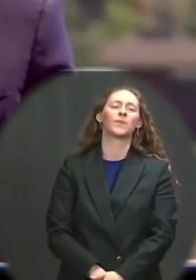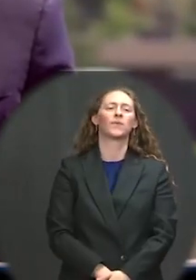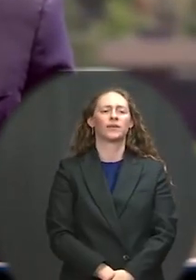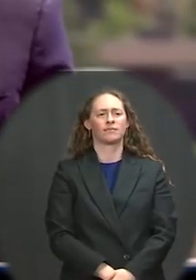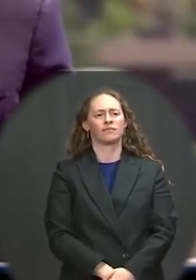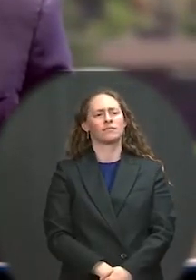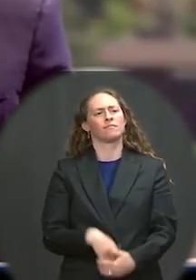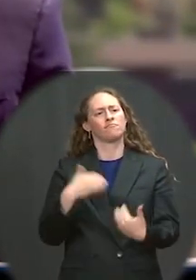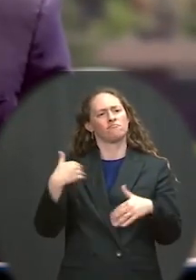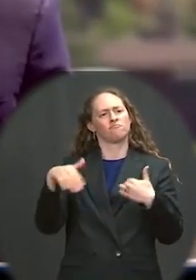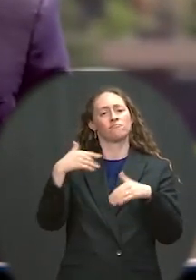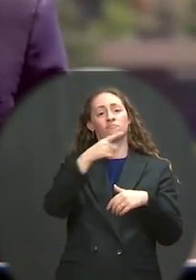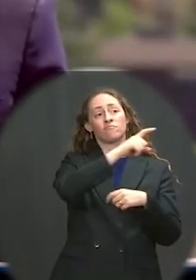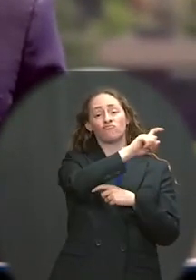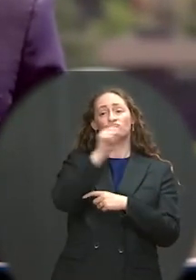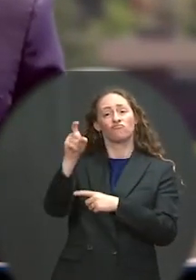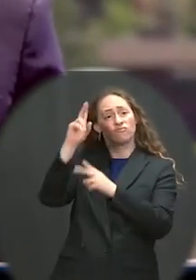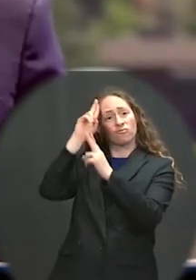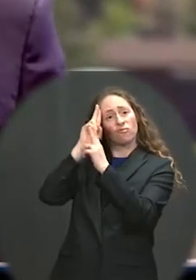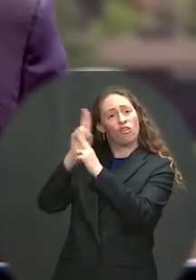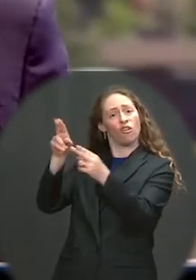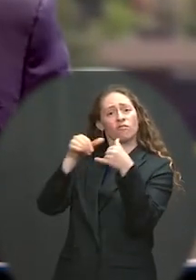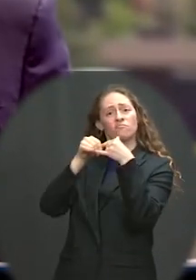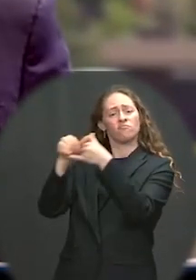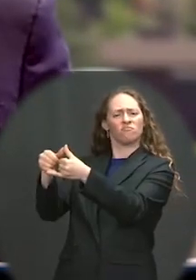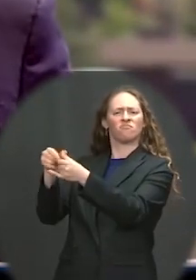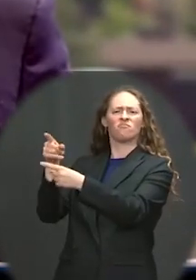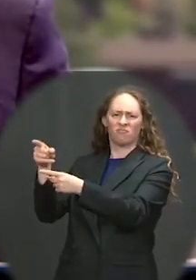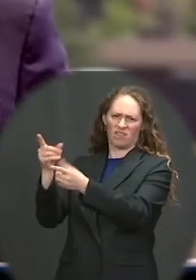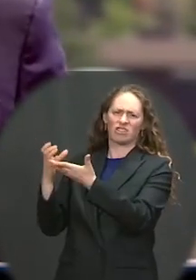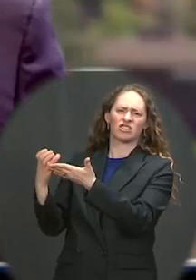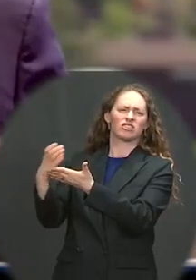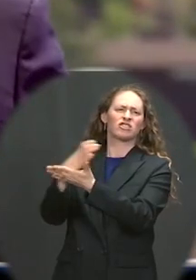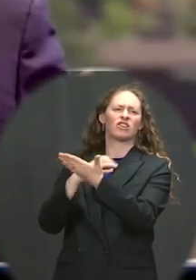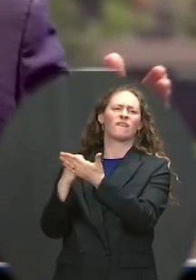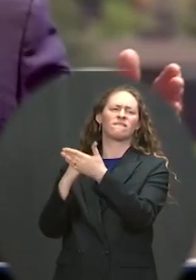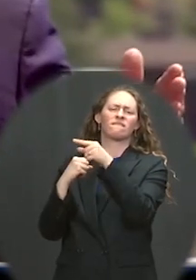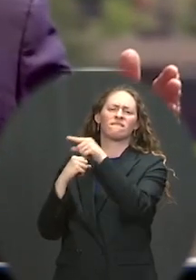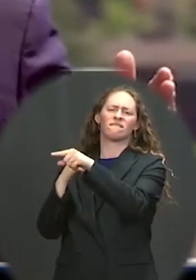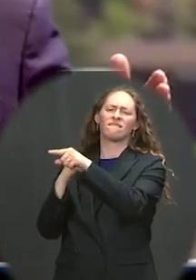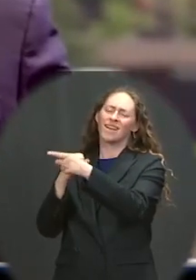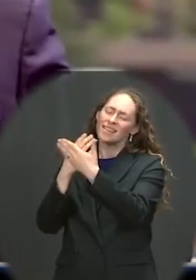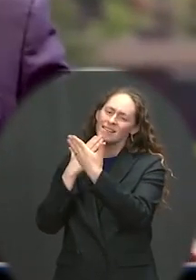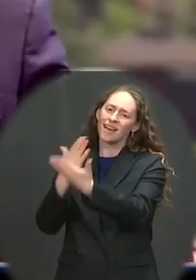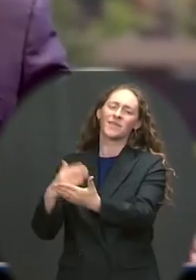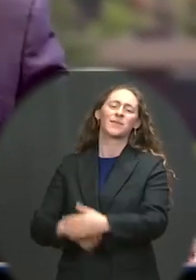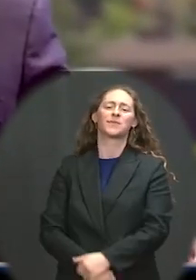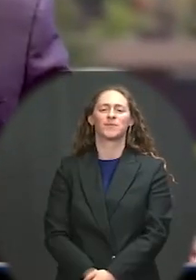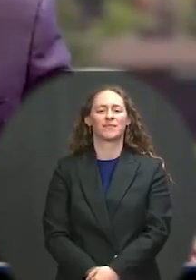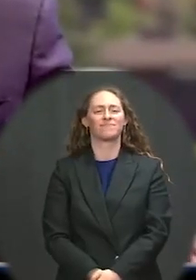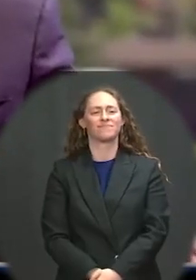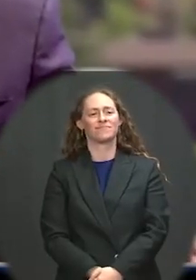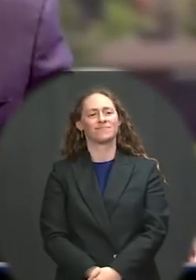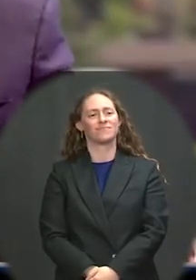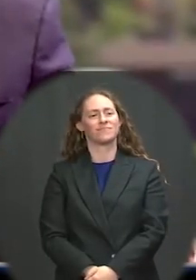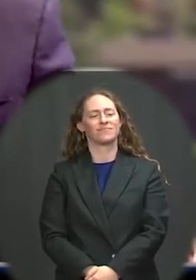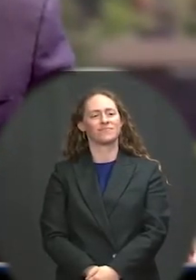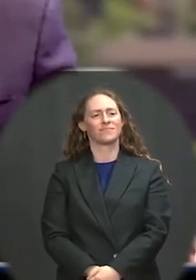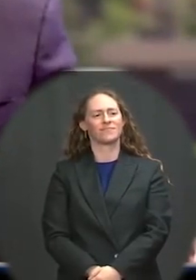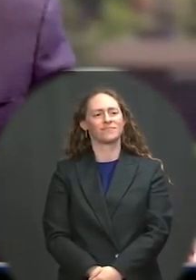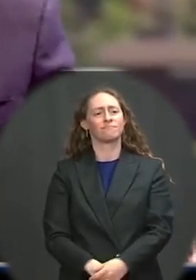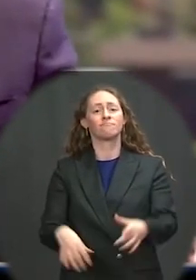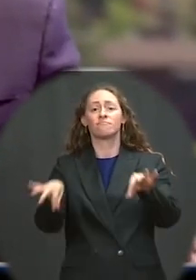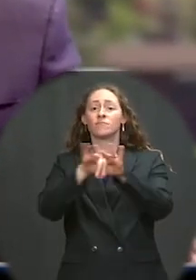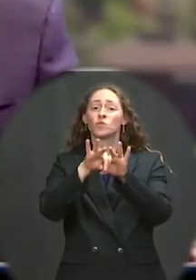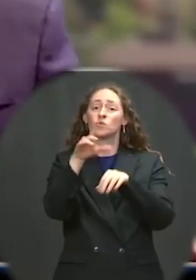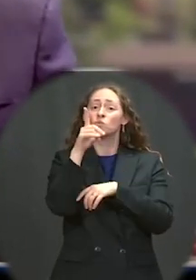21's Distinguished Graduate. Most importantly, I want to thank your parents and families for everything — everything they have